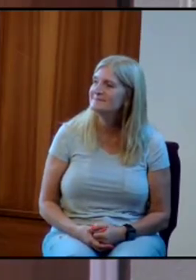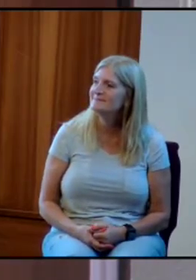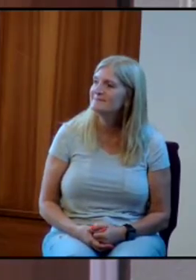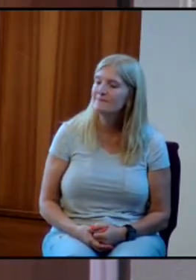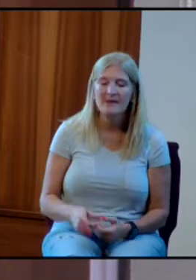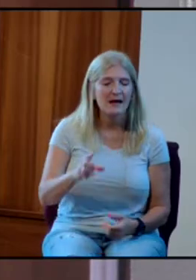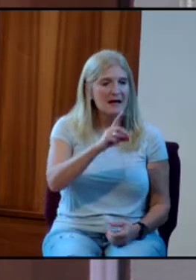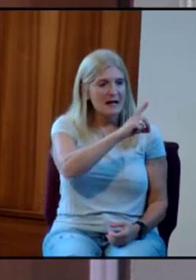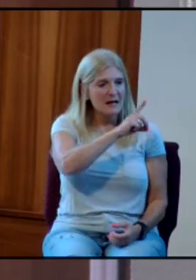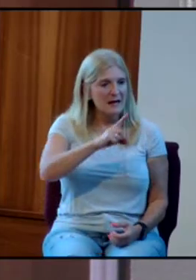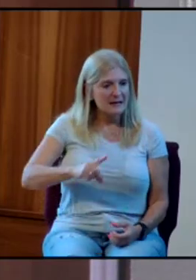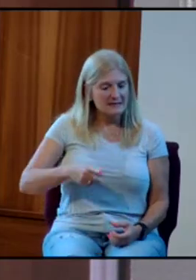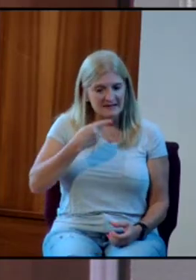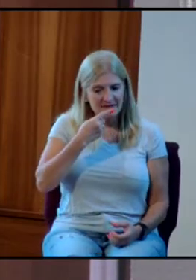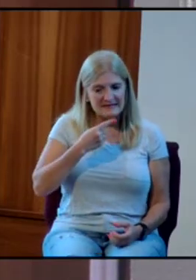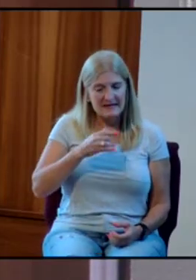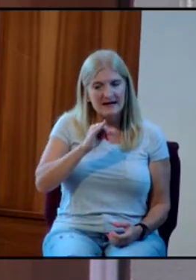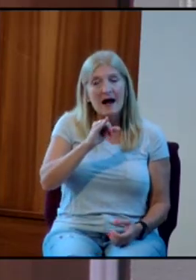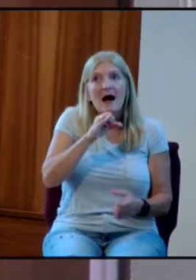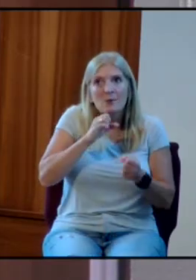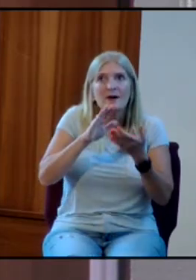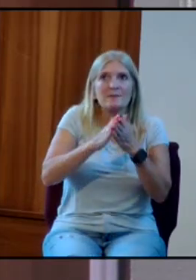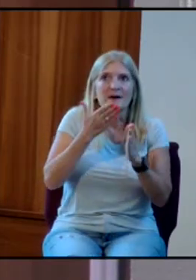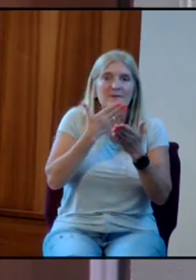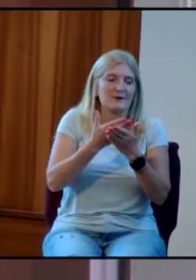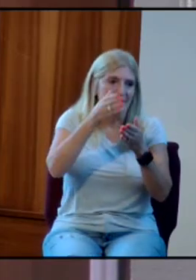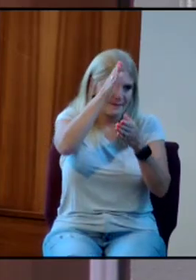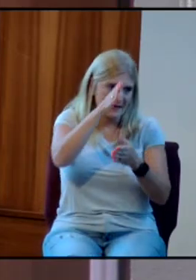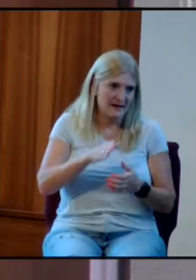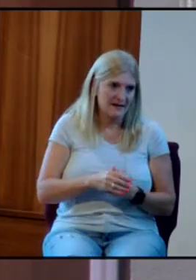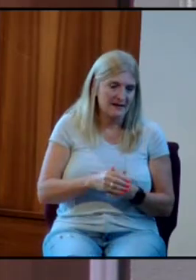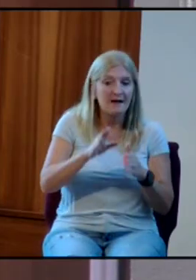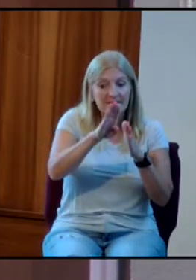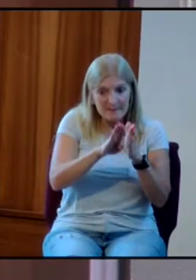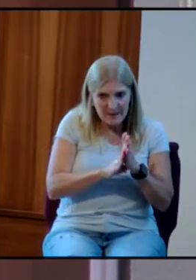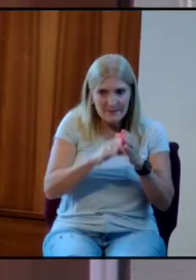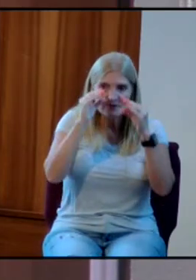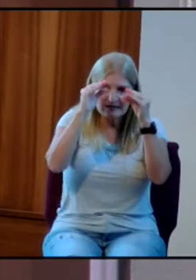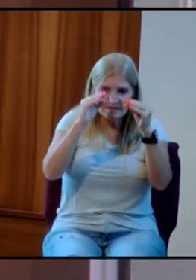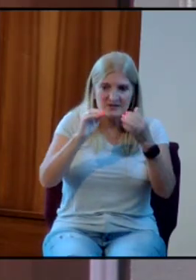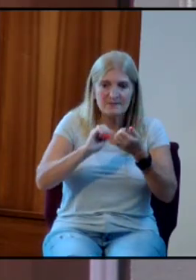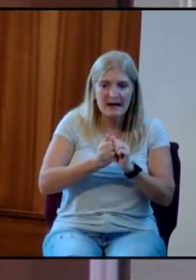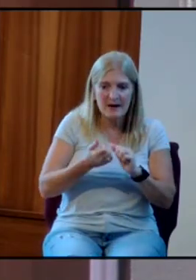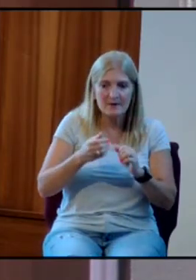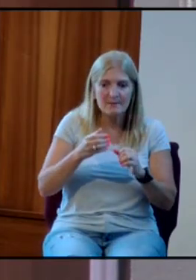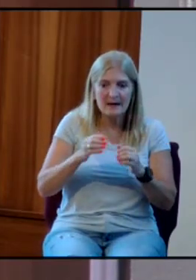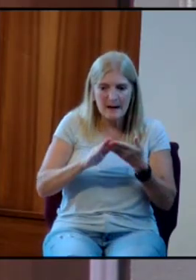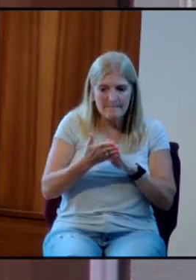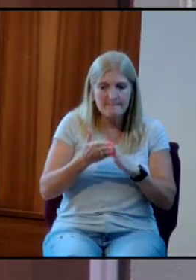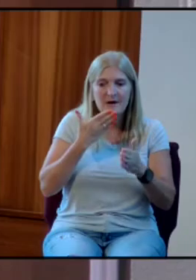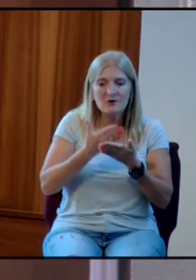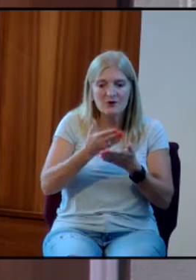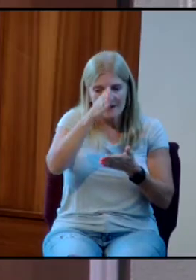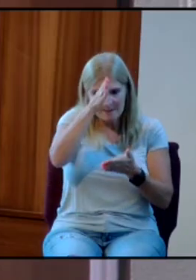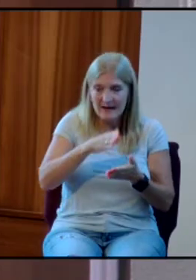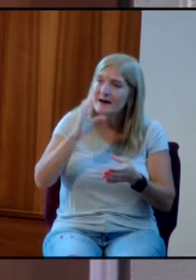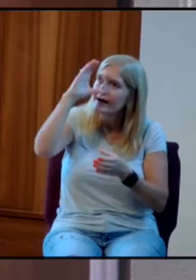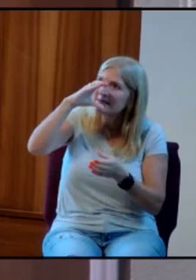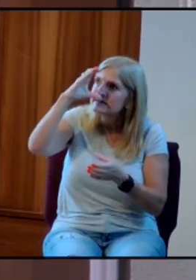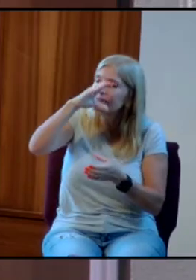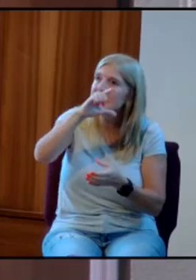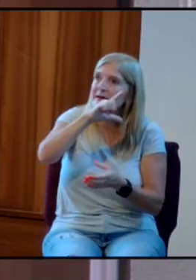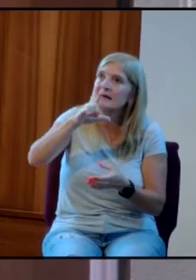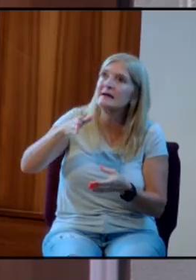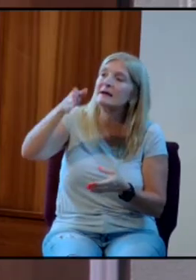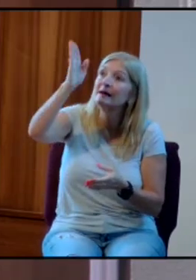David said, I want to be a good man. The Bible tells me how to be a good man. I seek God and he works